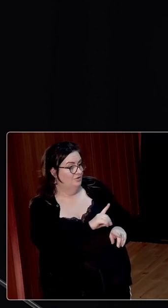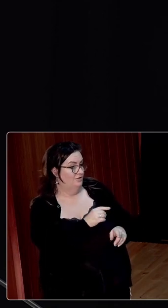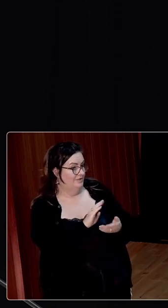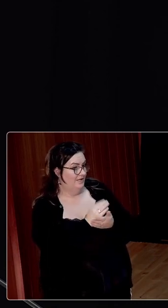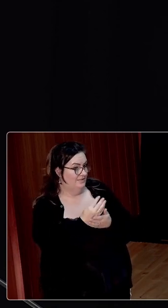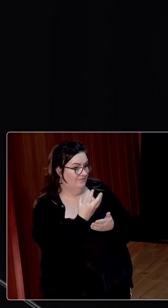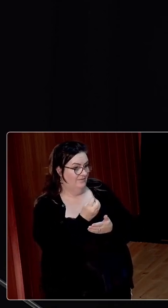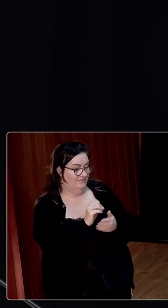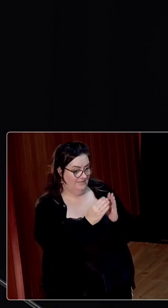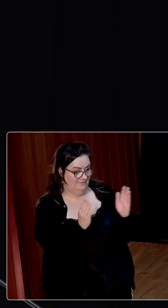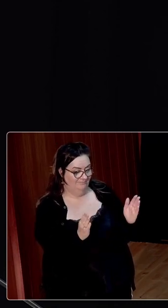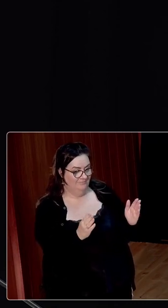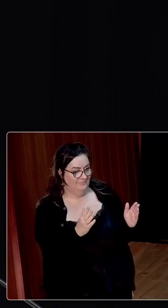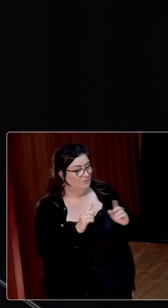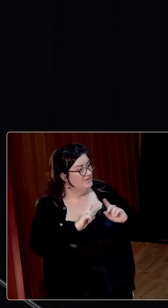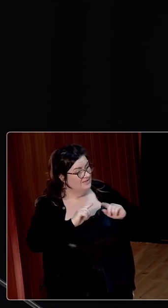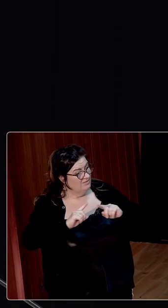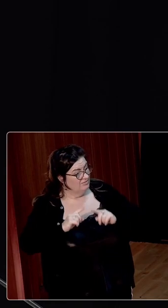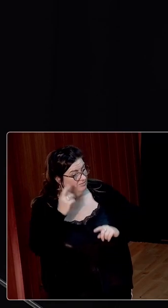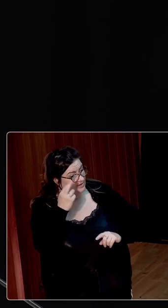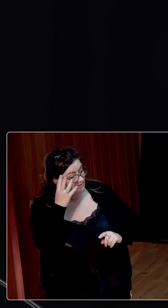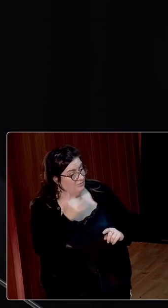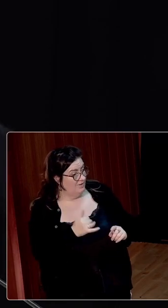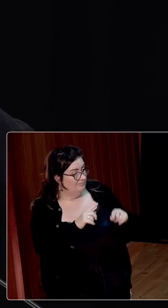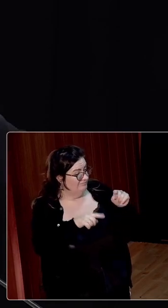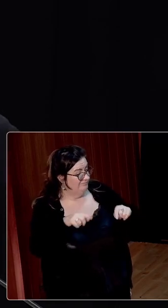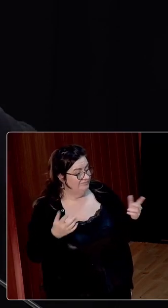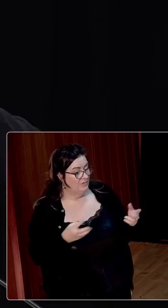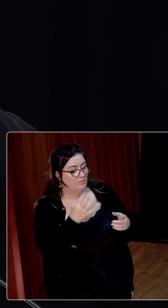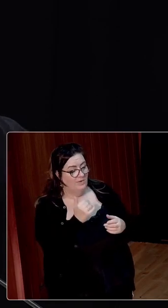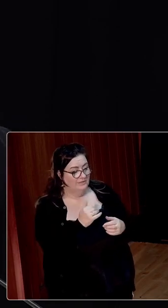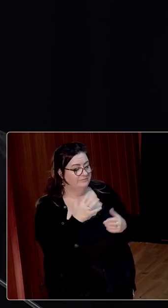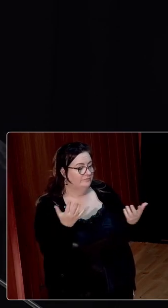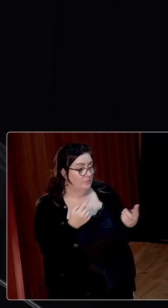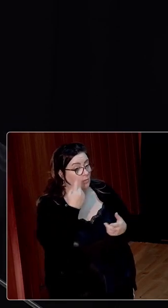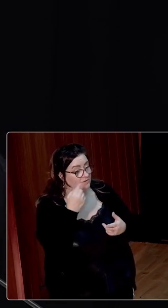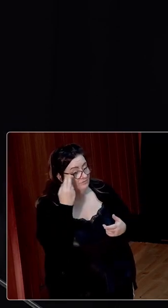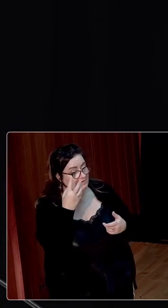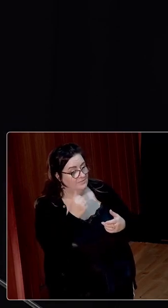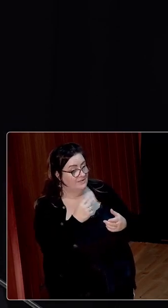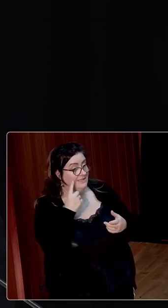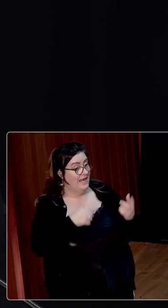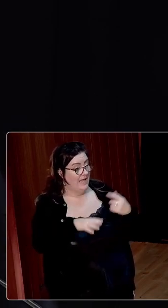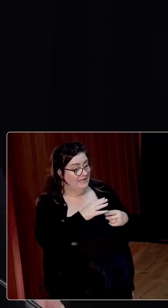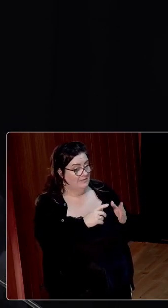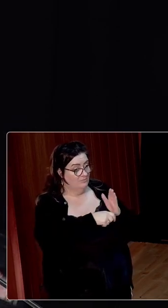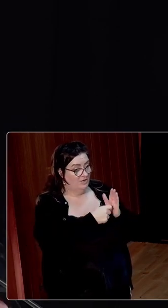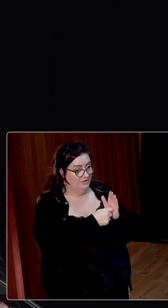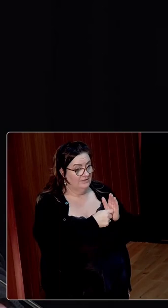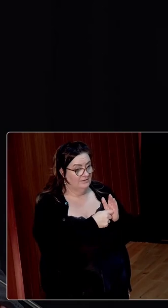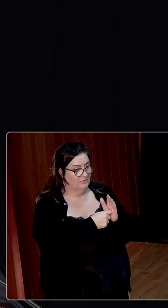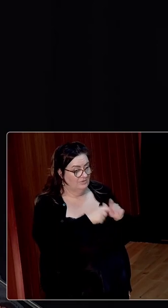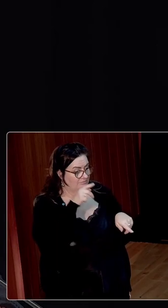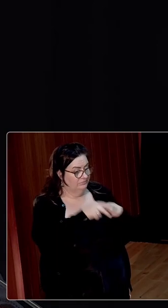There were a range of reasons for this. There was a range of reasons for this. Not least because the Land Rehabilitation Project was entirely